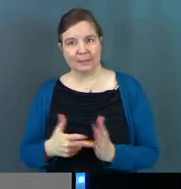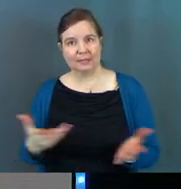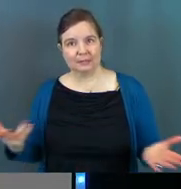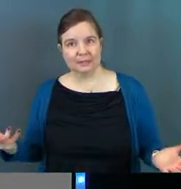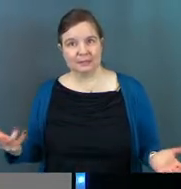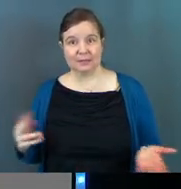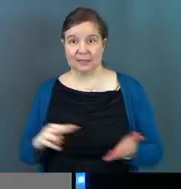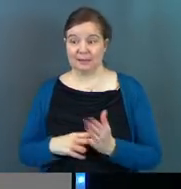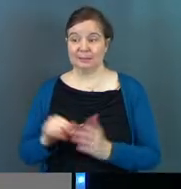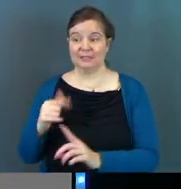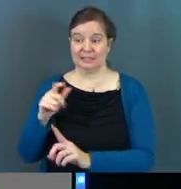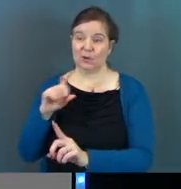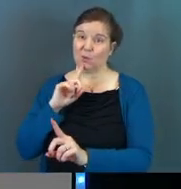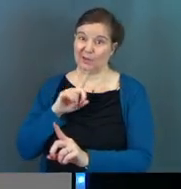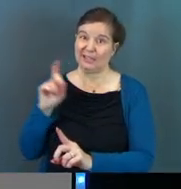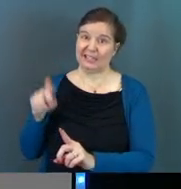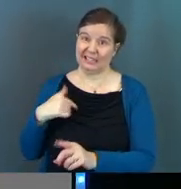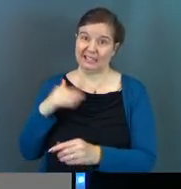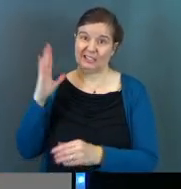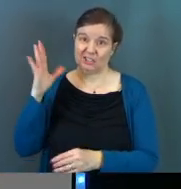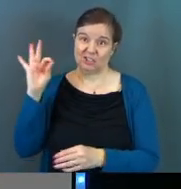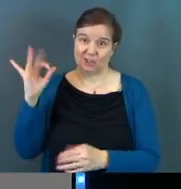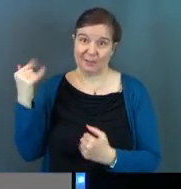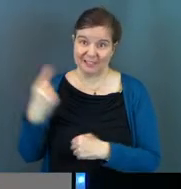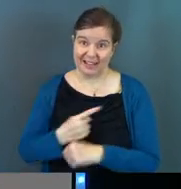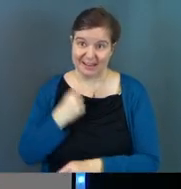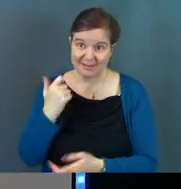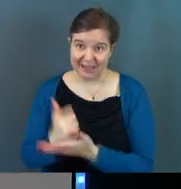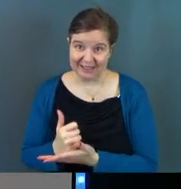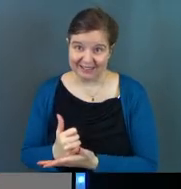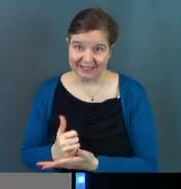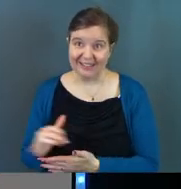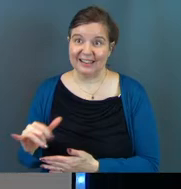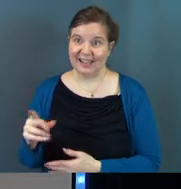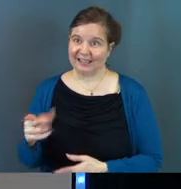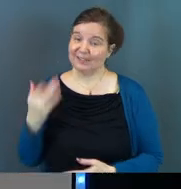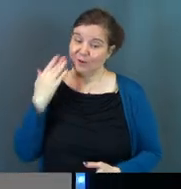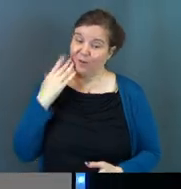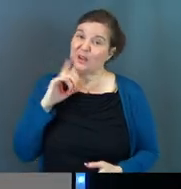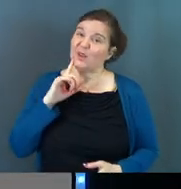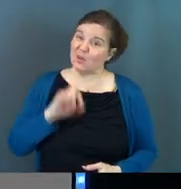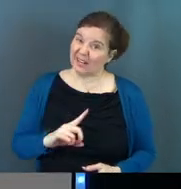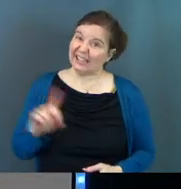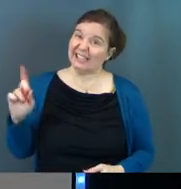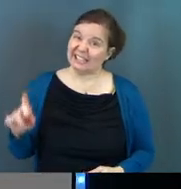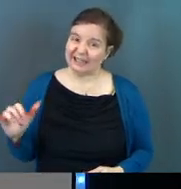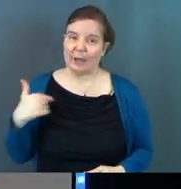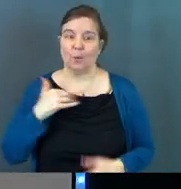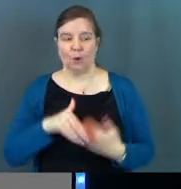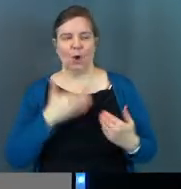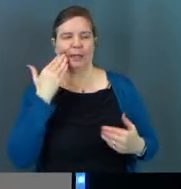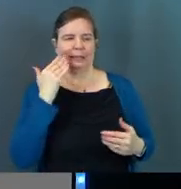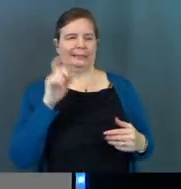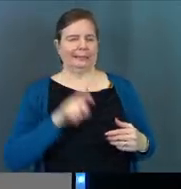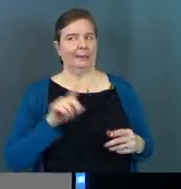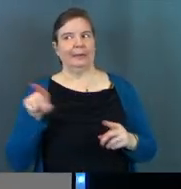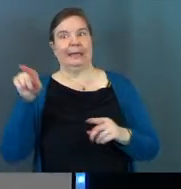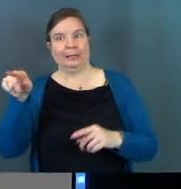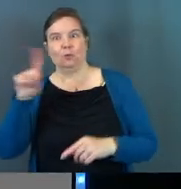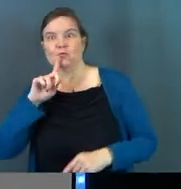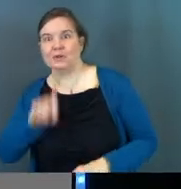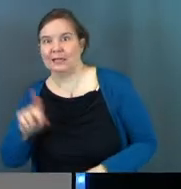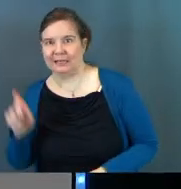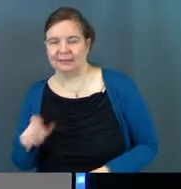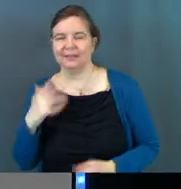means. It means Sage really needs this sermon today, man. Like he's, you know, he really needs it. Like we all need it, but he really